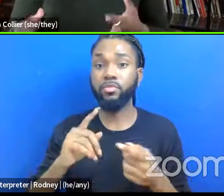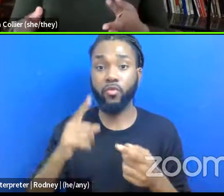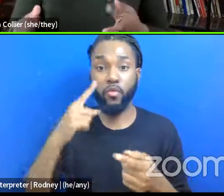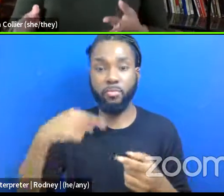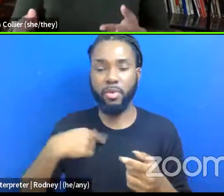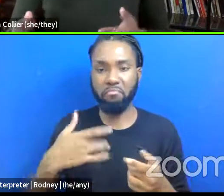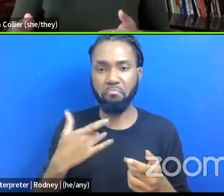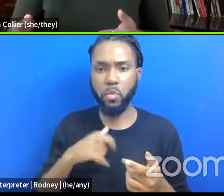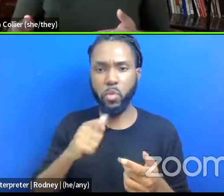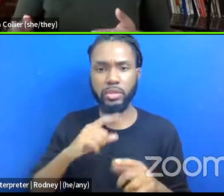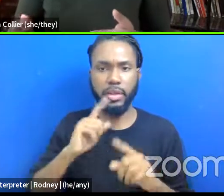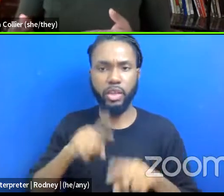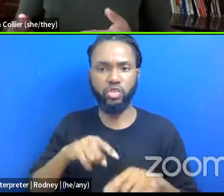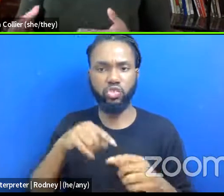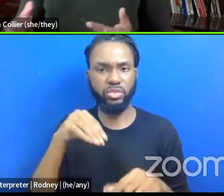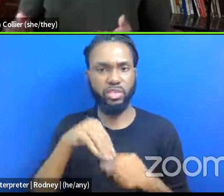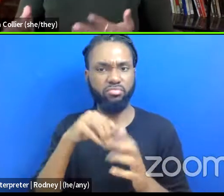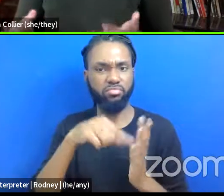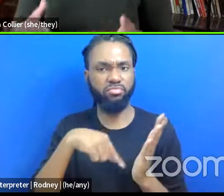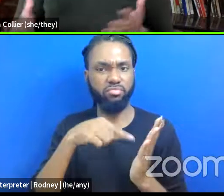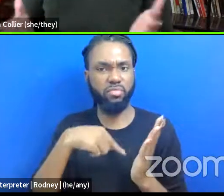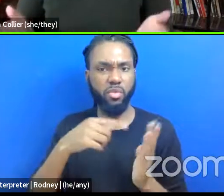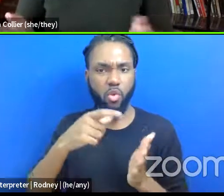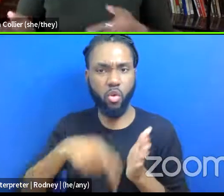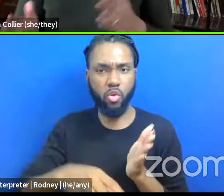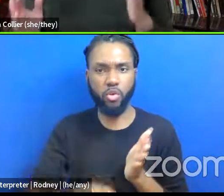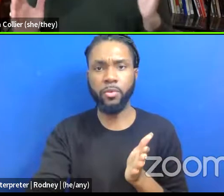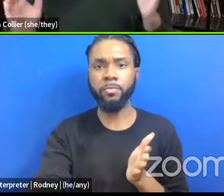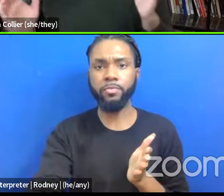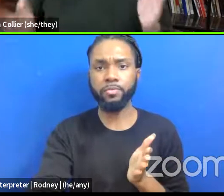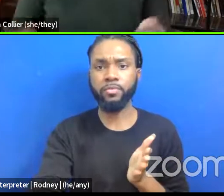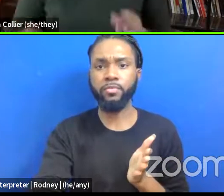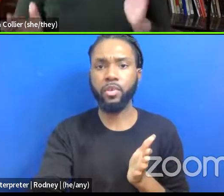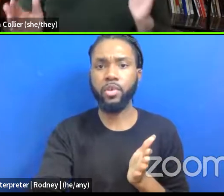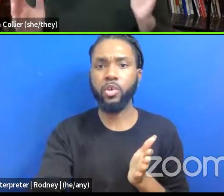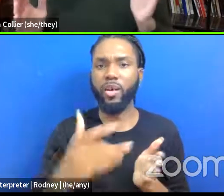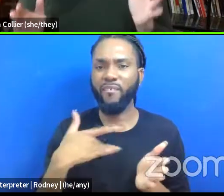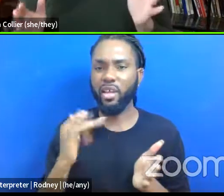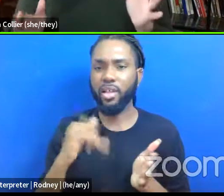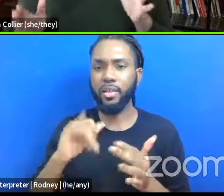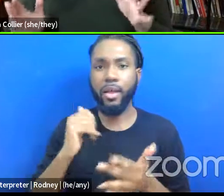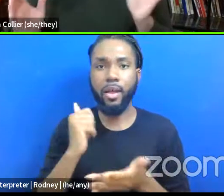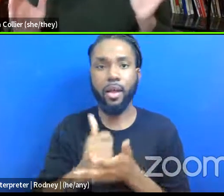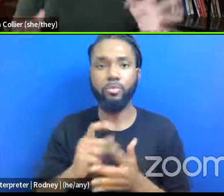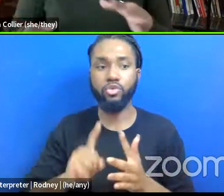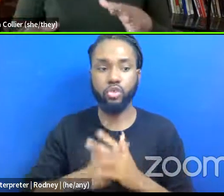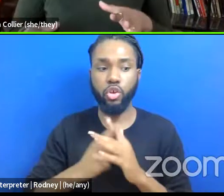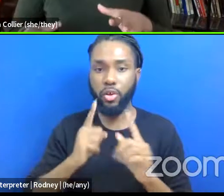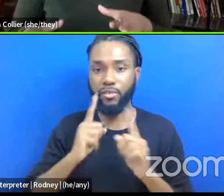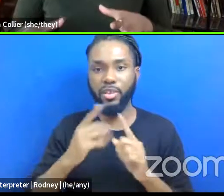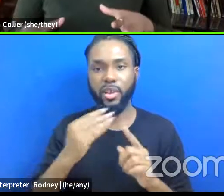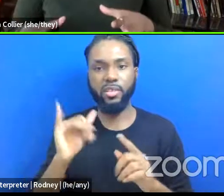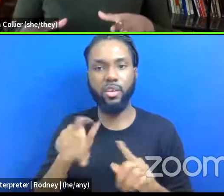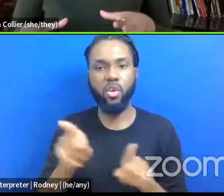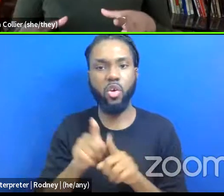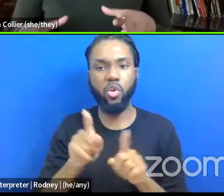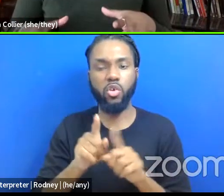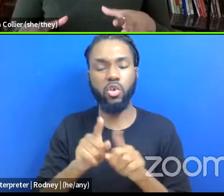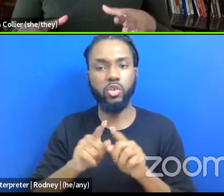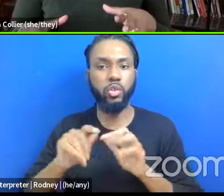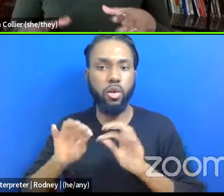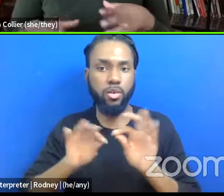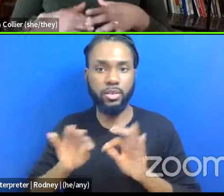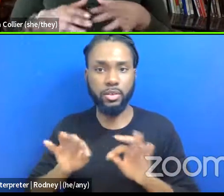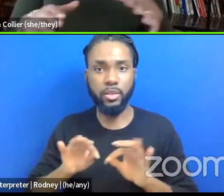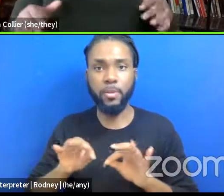answered in the article. Um, so I, I felt like it was a conversation starter and it very much so articulated the,